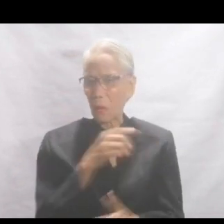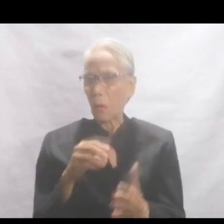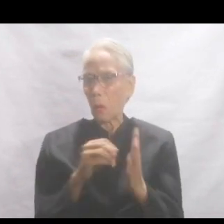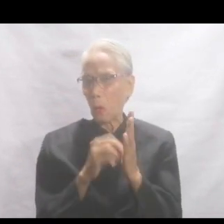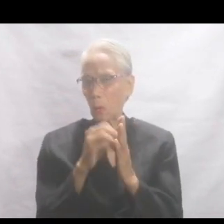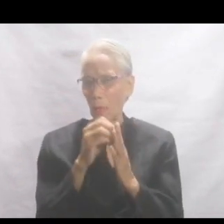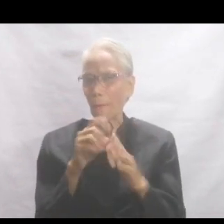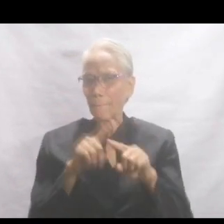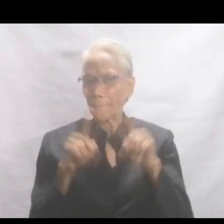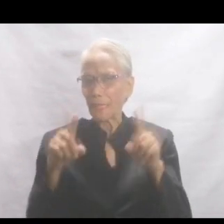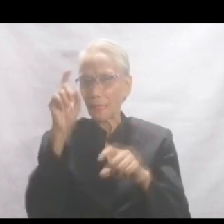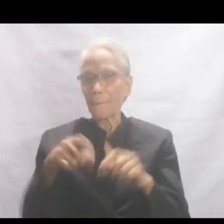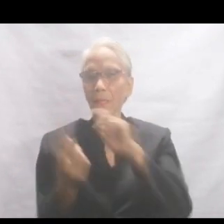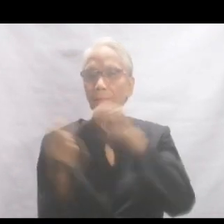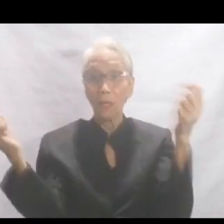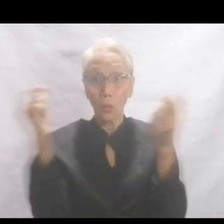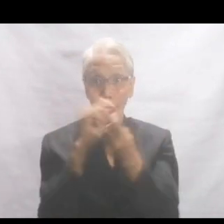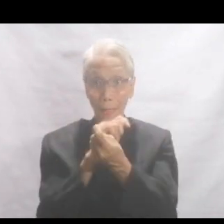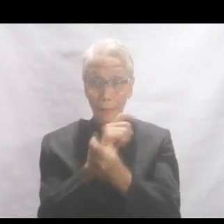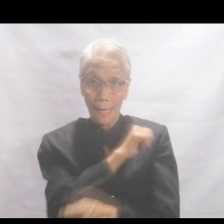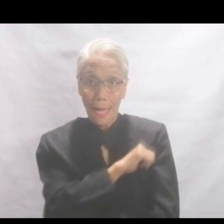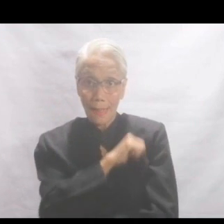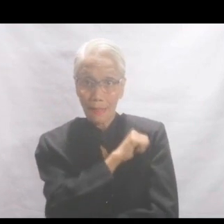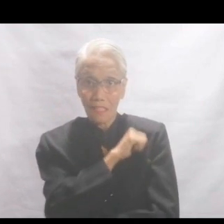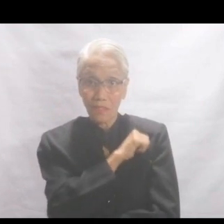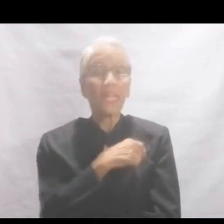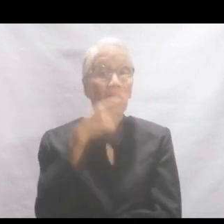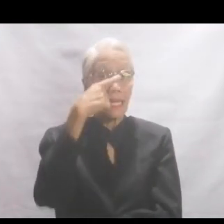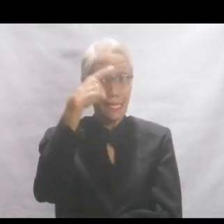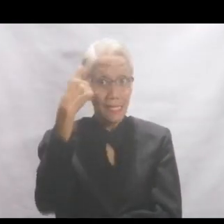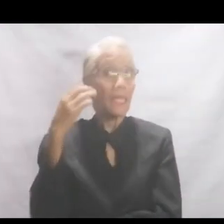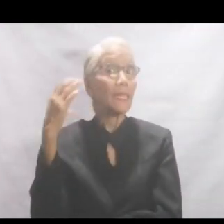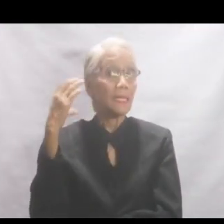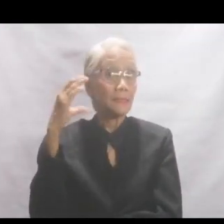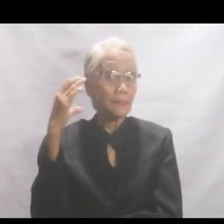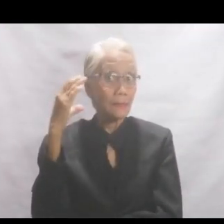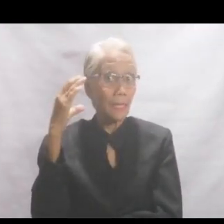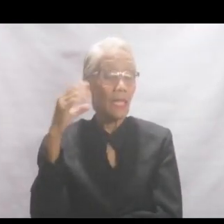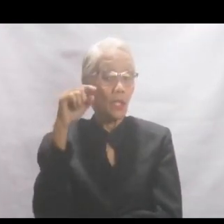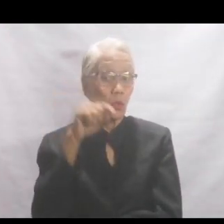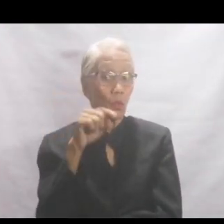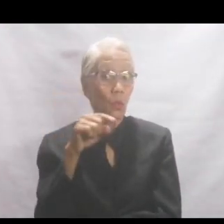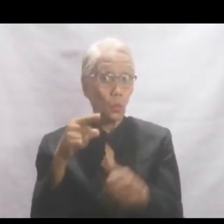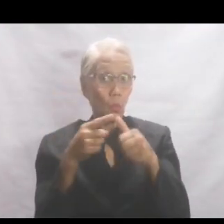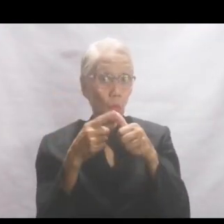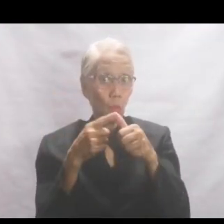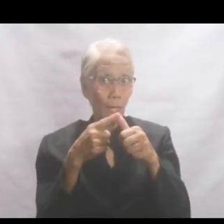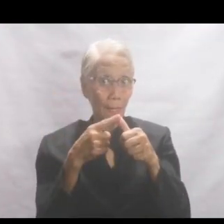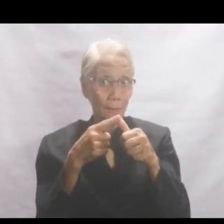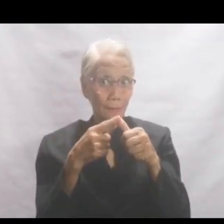Pero, dapat baguhin ang attitude asap. Pinsan kasi yan ng unang cancer cell